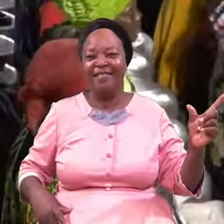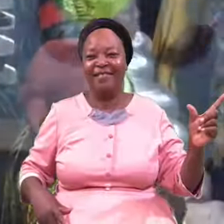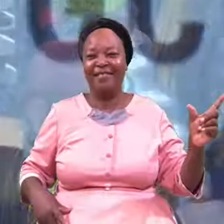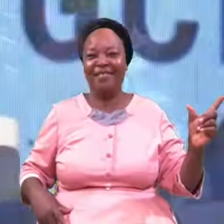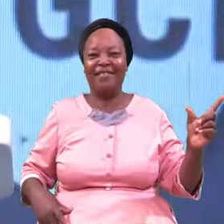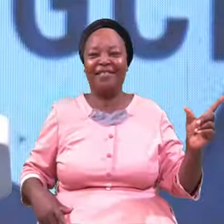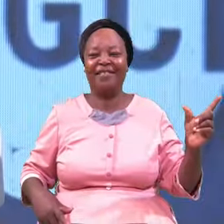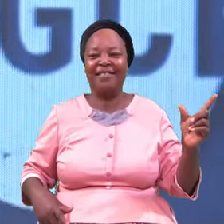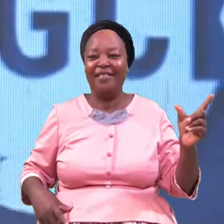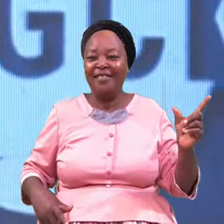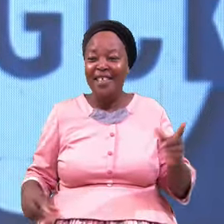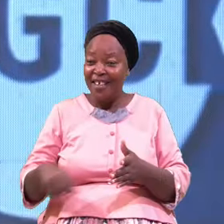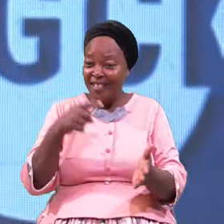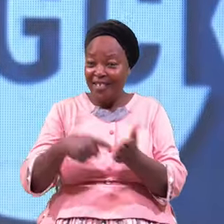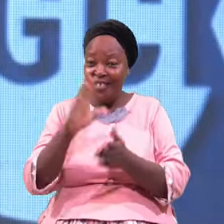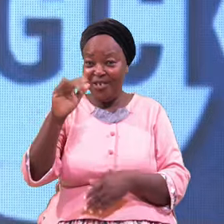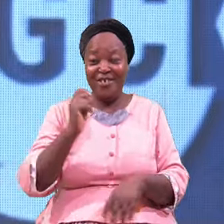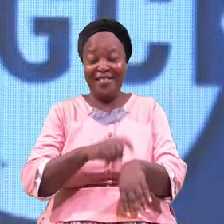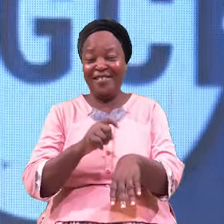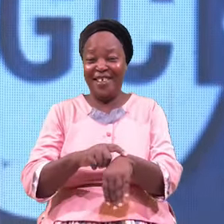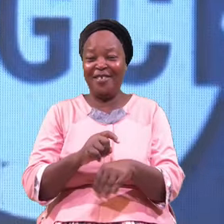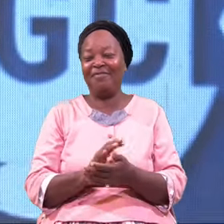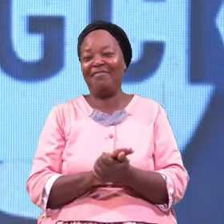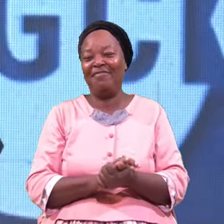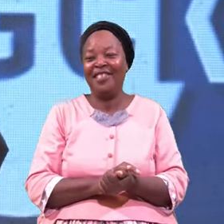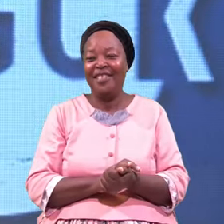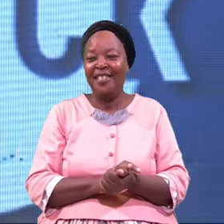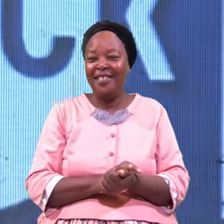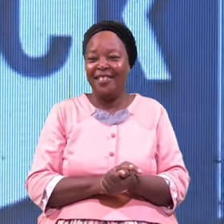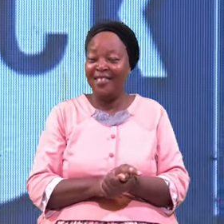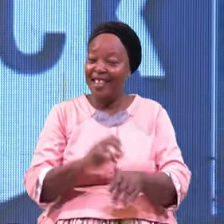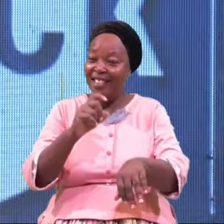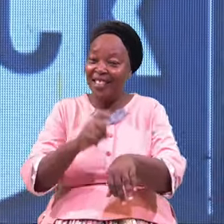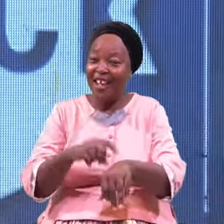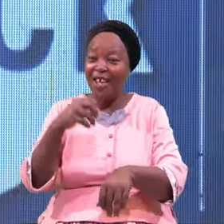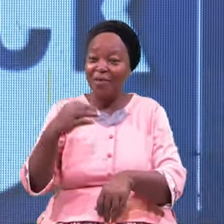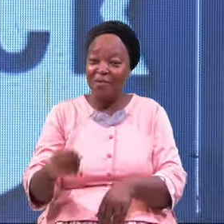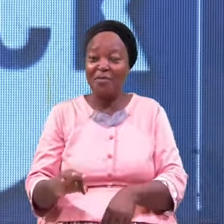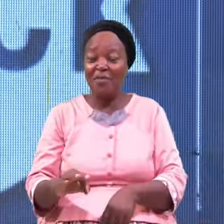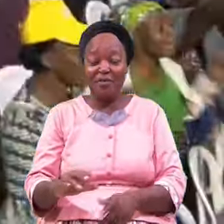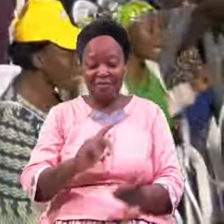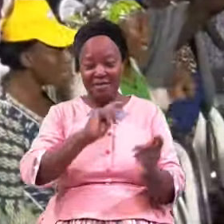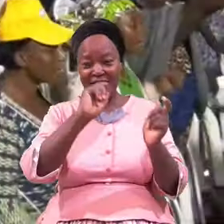This is your time Time of transformation